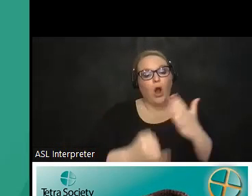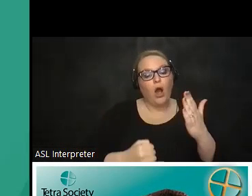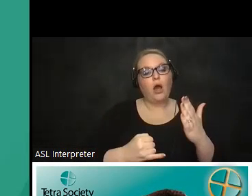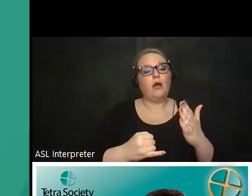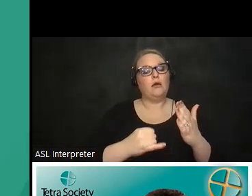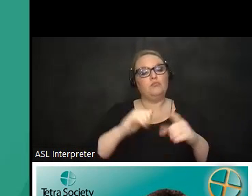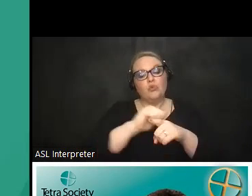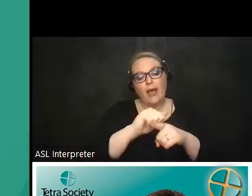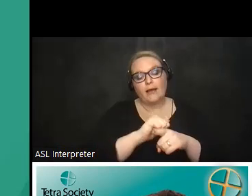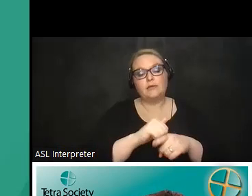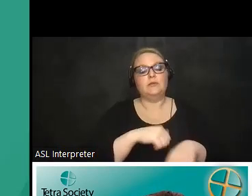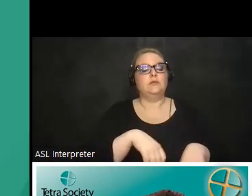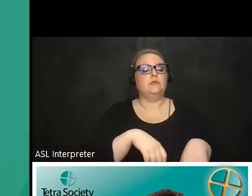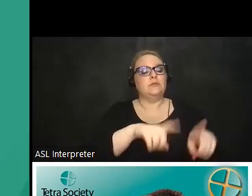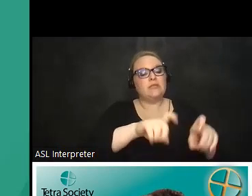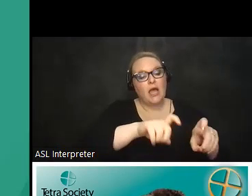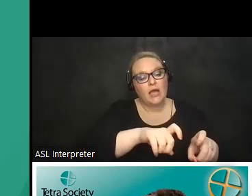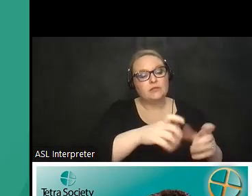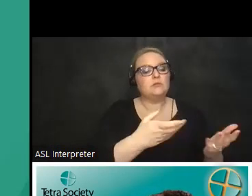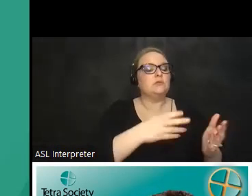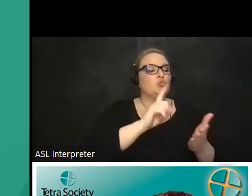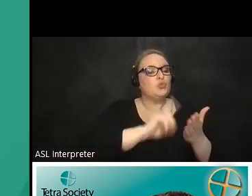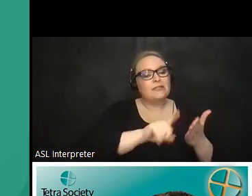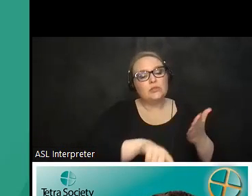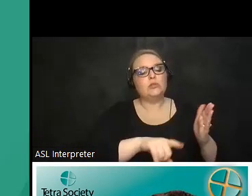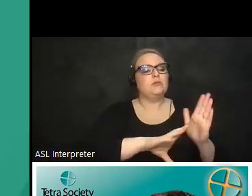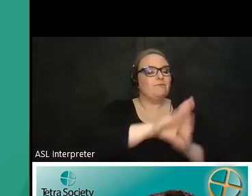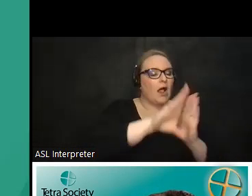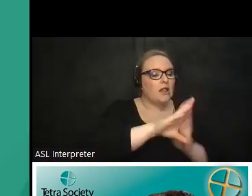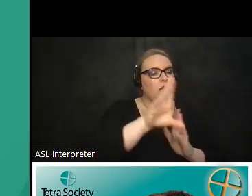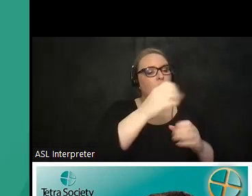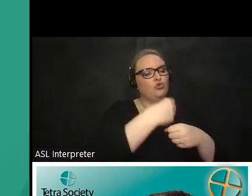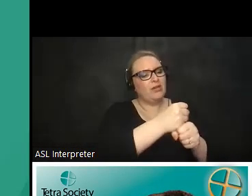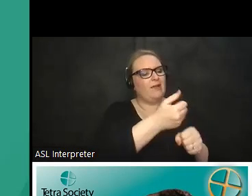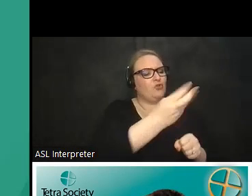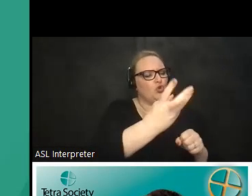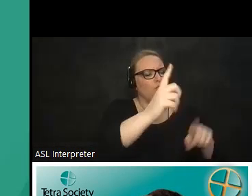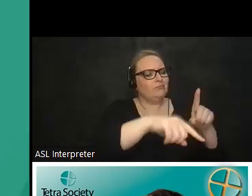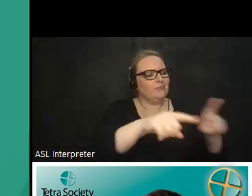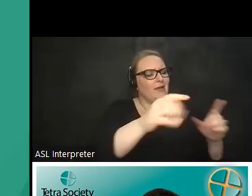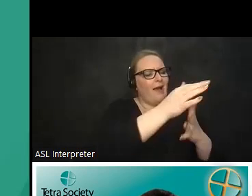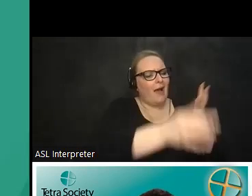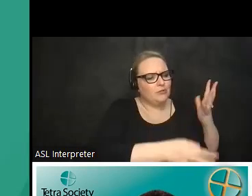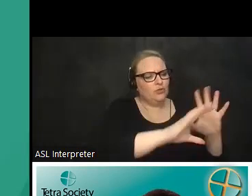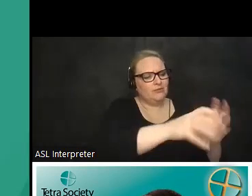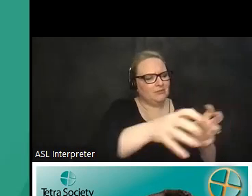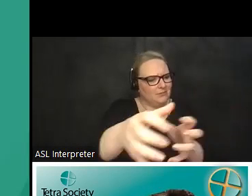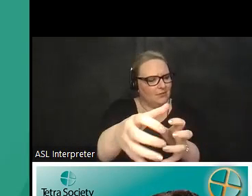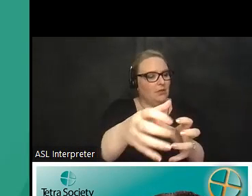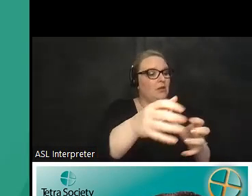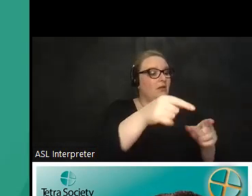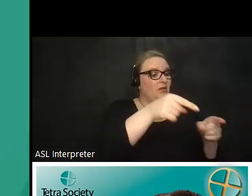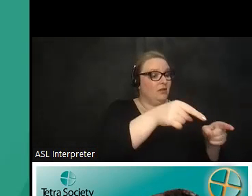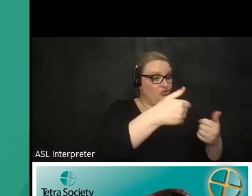some experimentation a little bit of research development create some iterations so try things out um have them fail